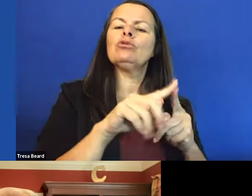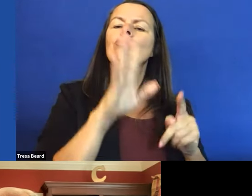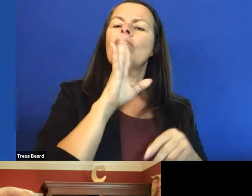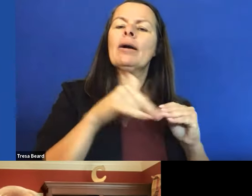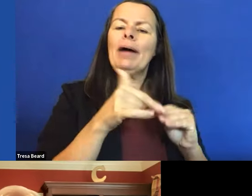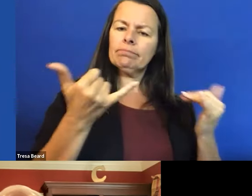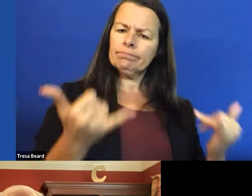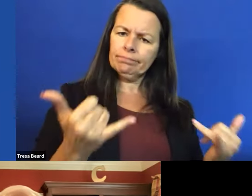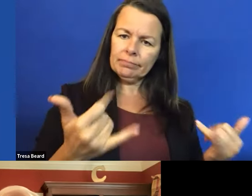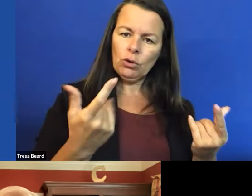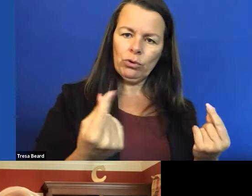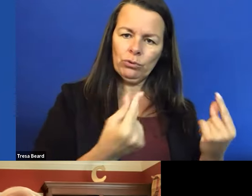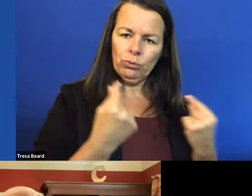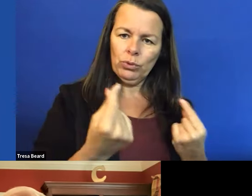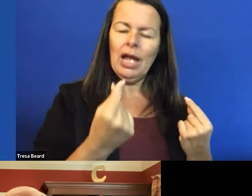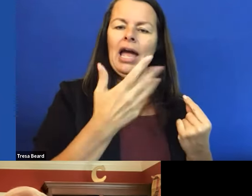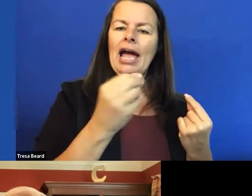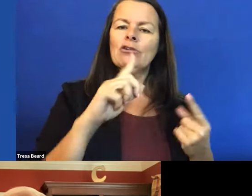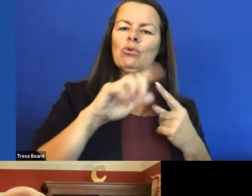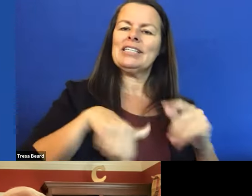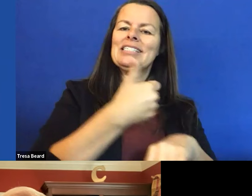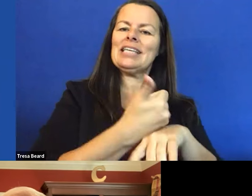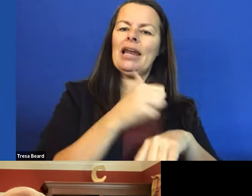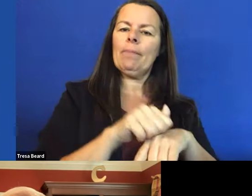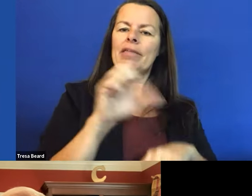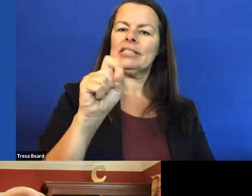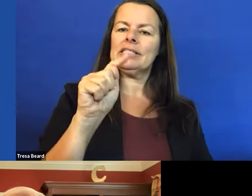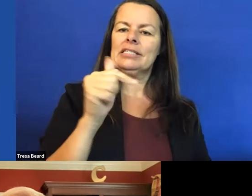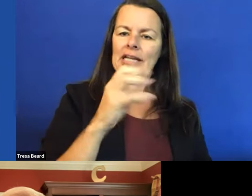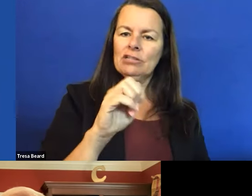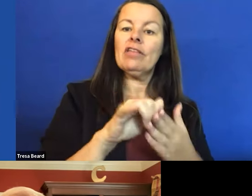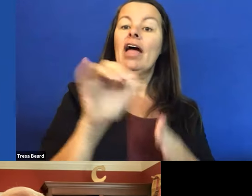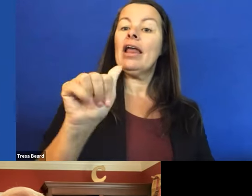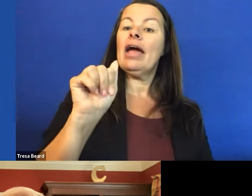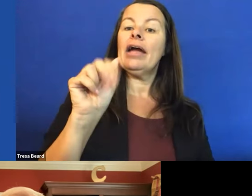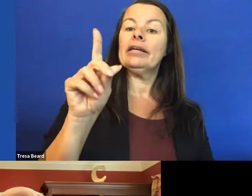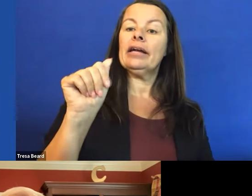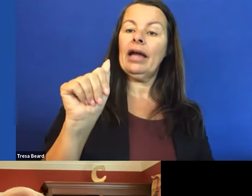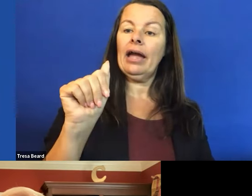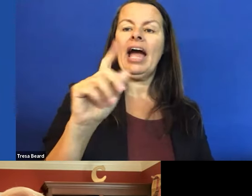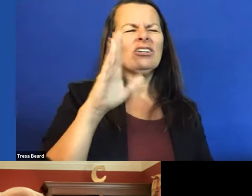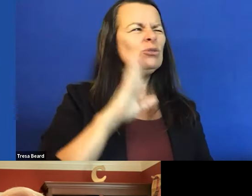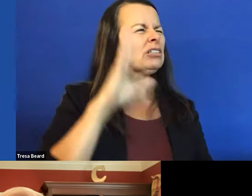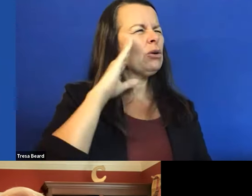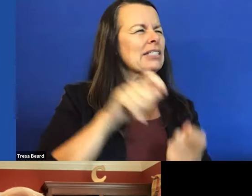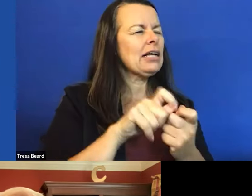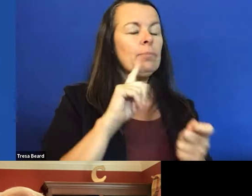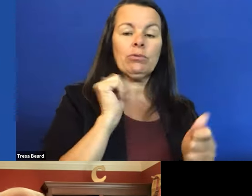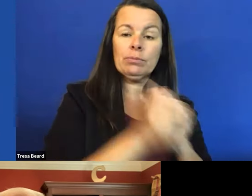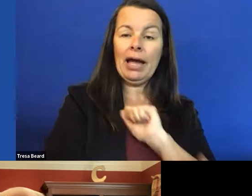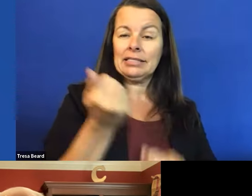now. And just to set the stage, the ADA was passed, I used to know this exactly, but I think it was 1990.